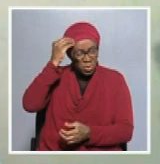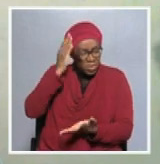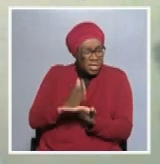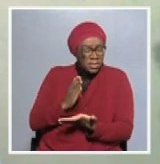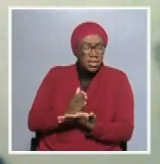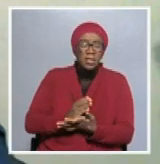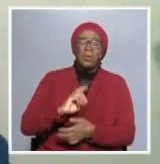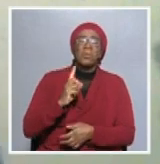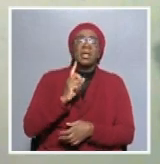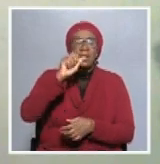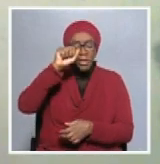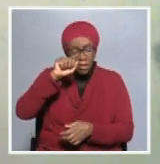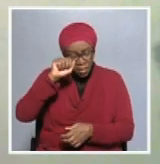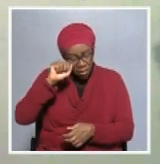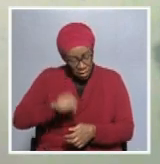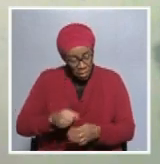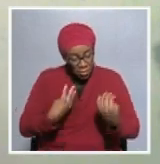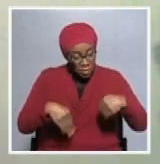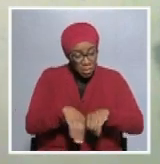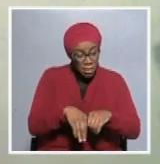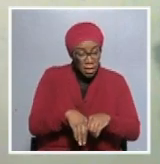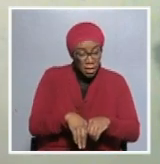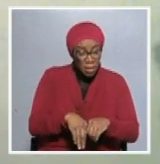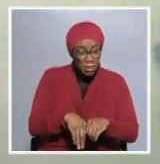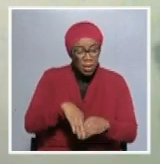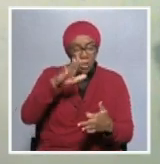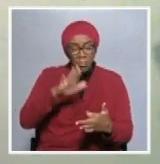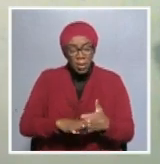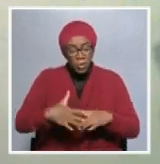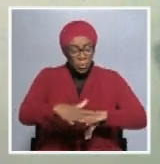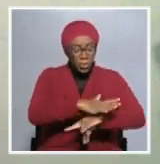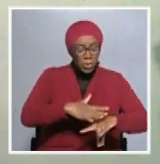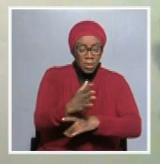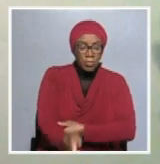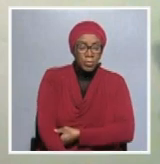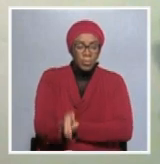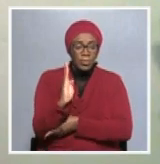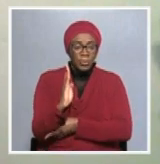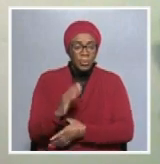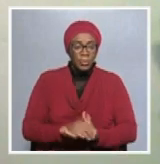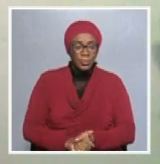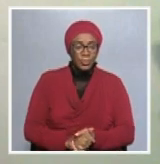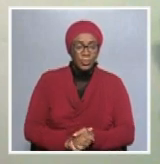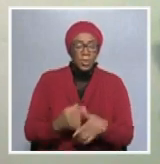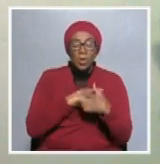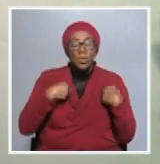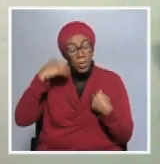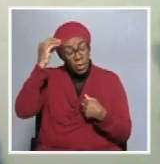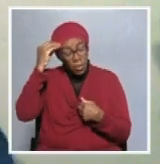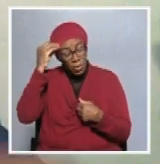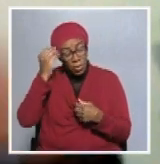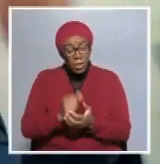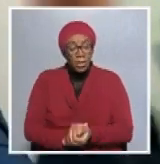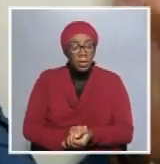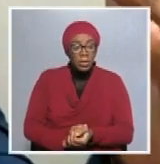we unpack to deal with the northern of the communal area. And the key strategy is that we all know that we live in a century in